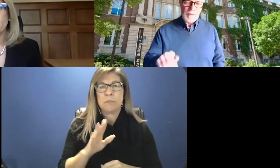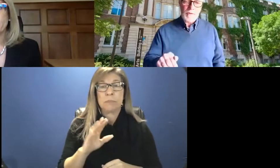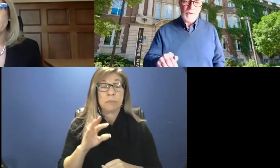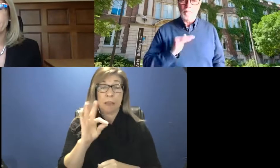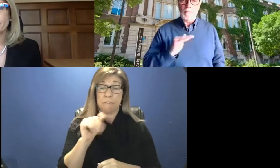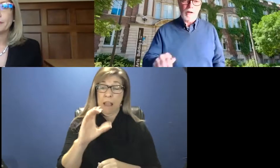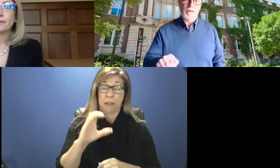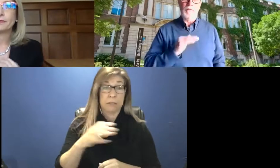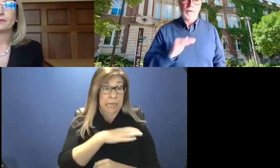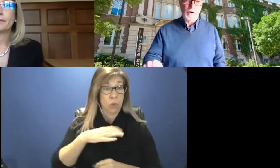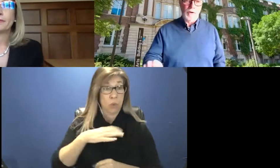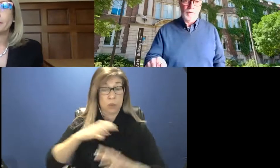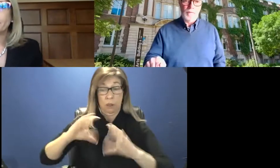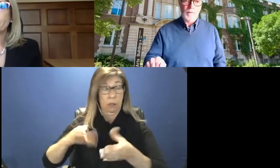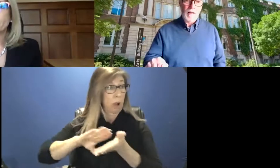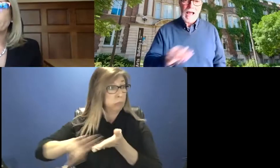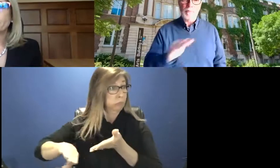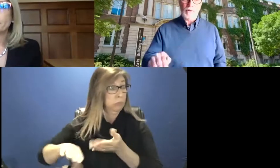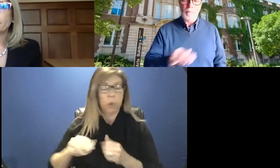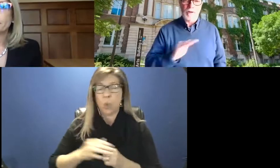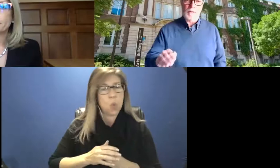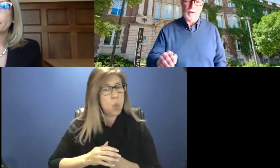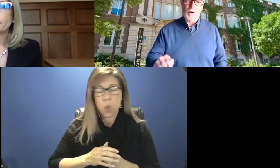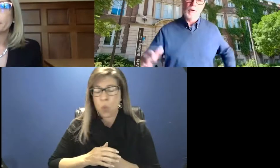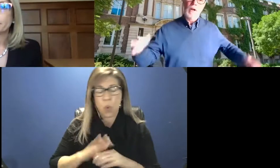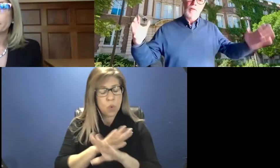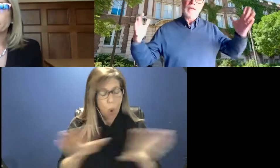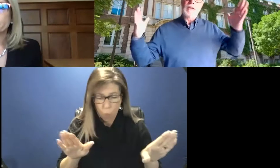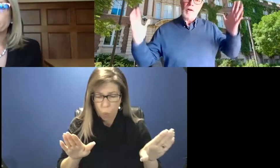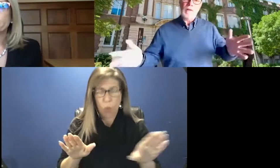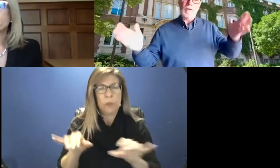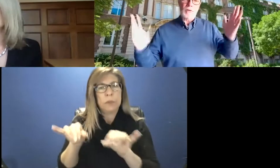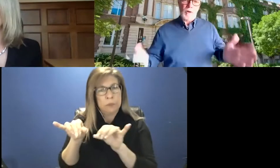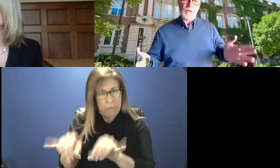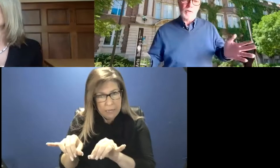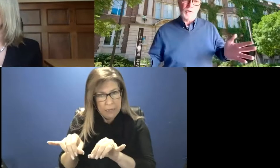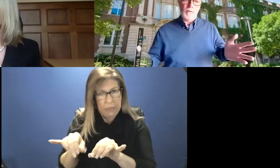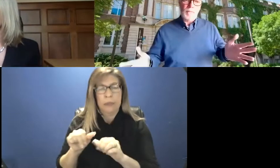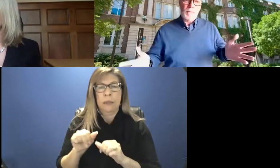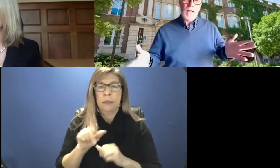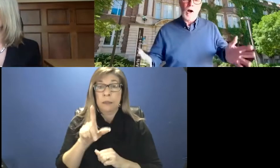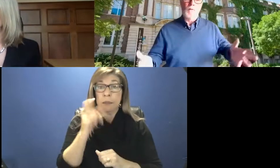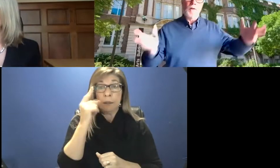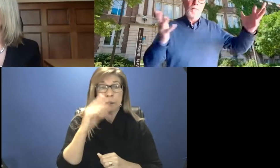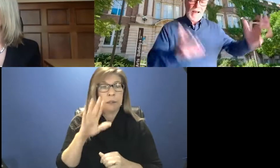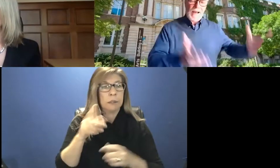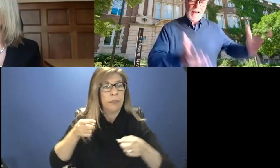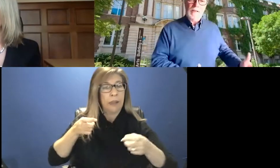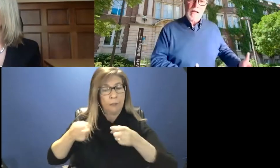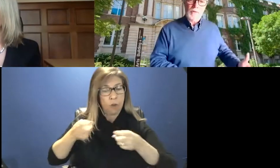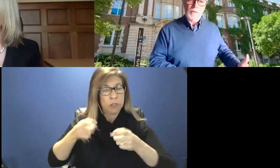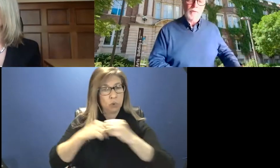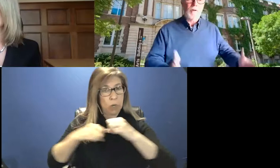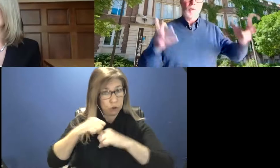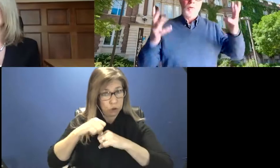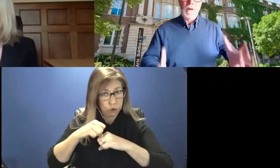Absolutely, positively, no. Absolutely, positively, no. The governance structure of faculty